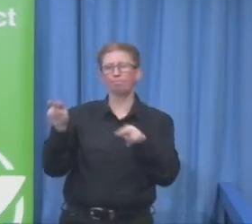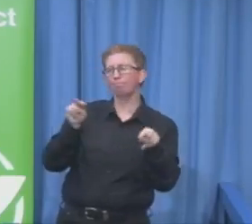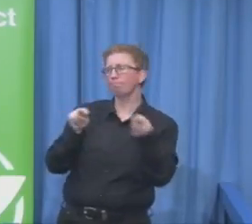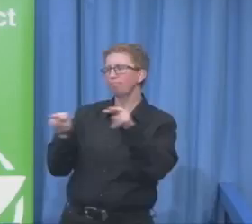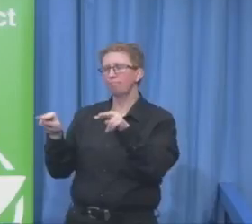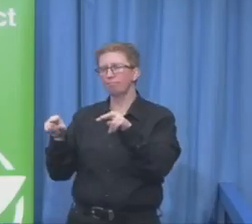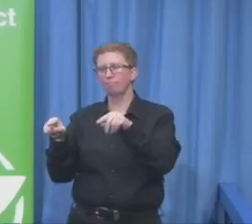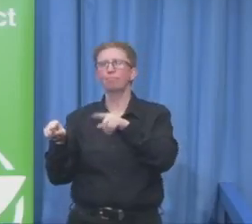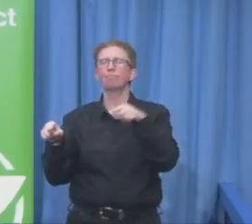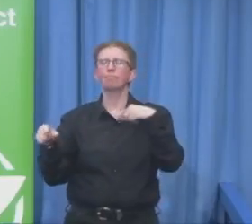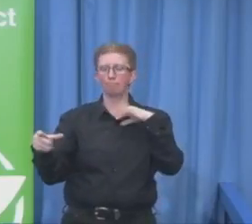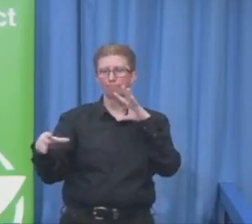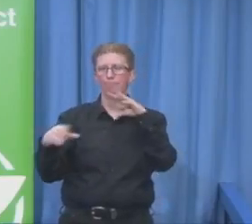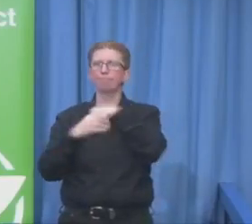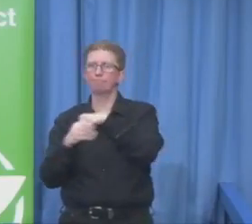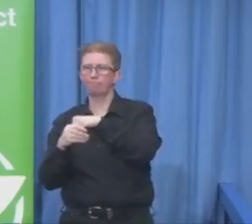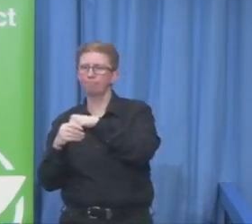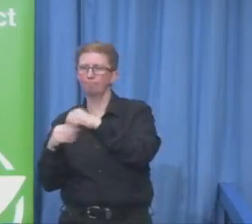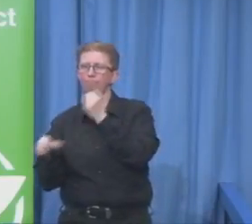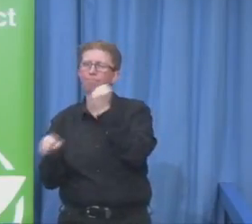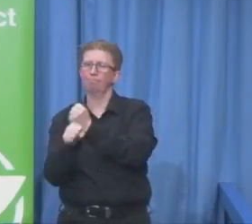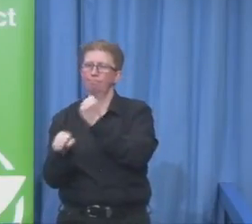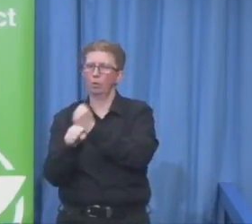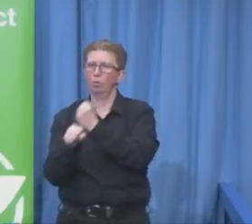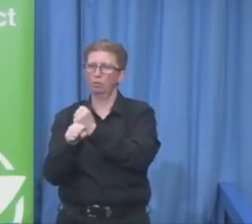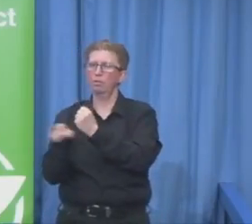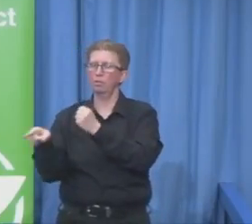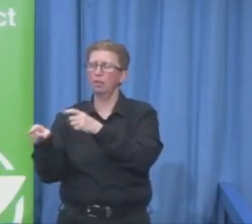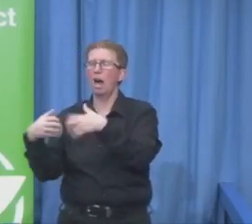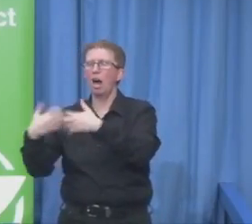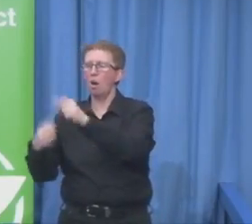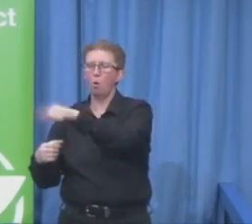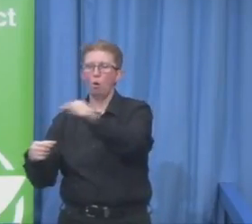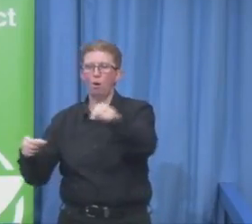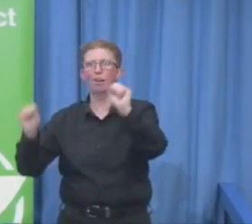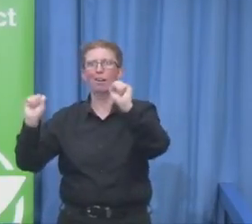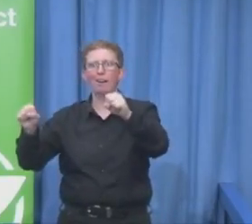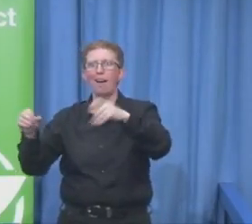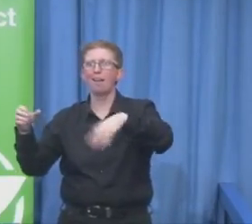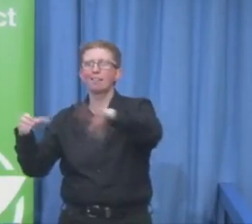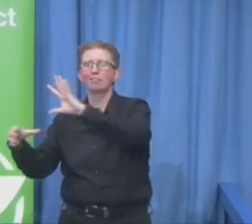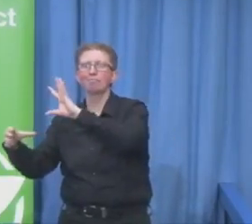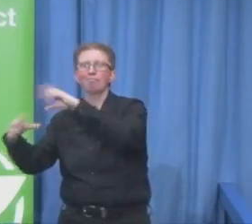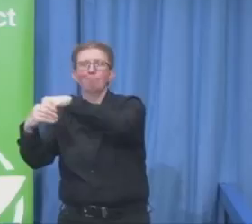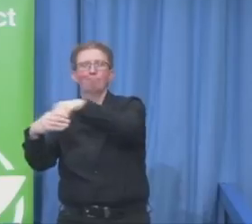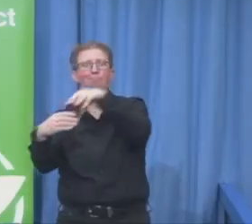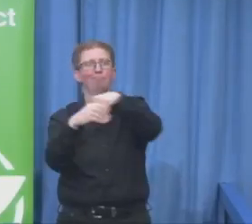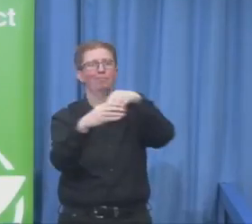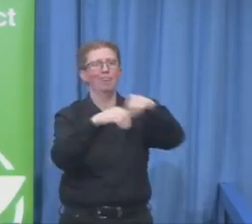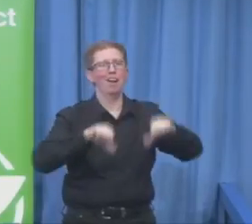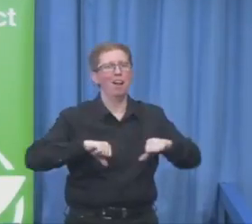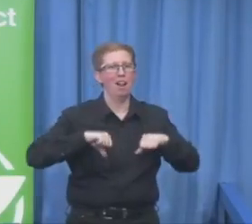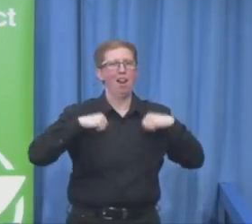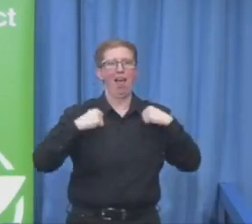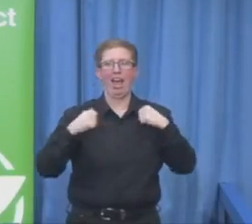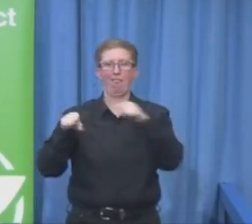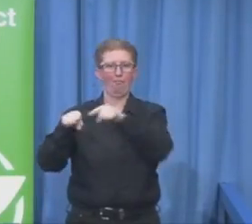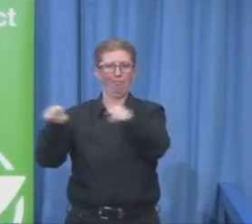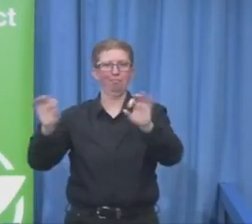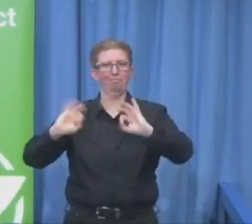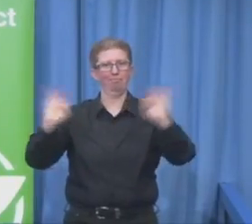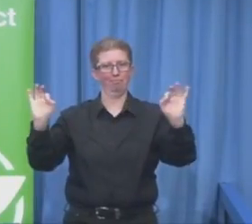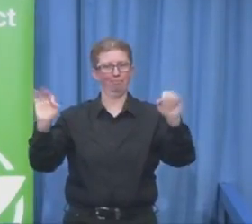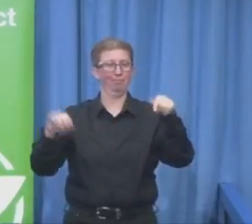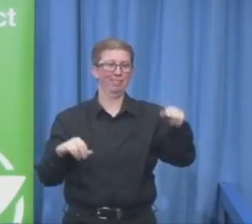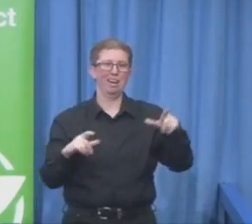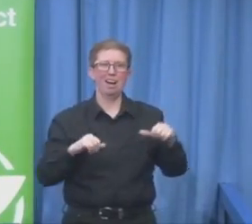our society. And then my function in Lebenshilfe offers me the possibility to have access, but not